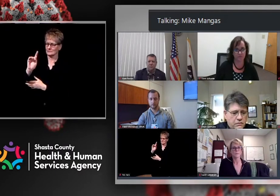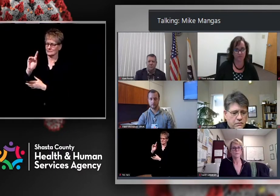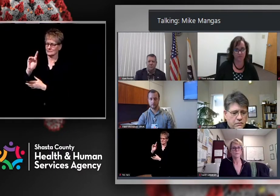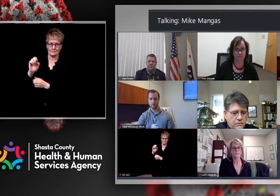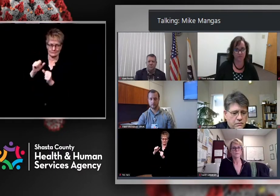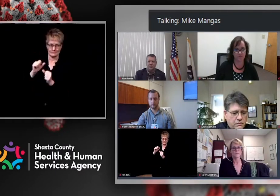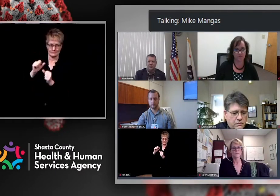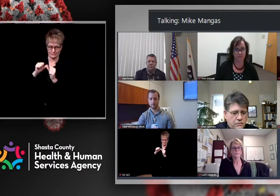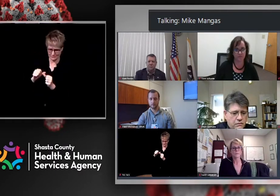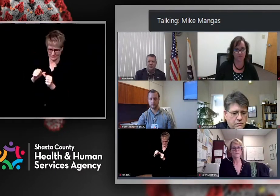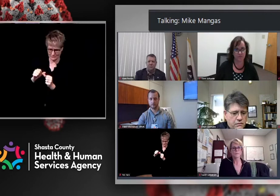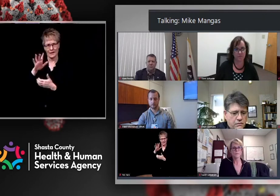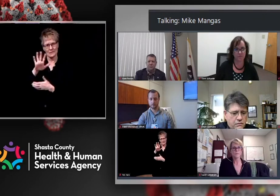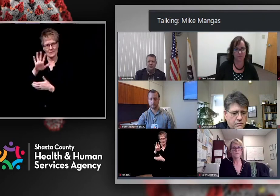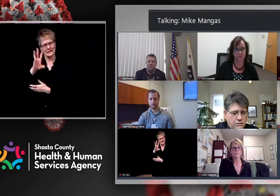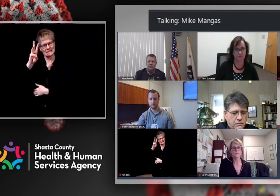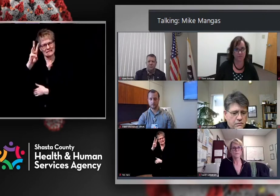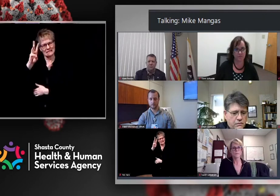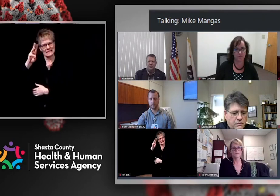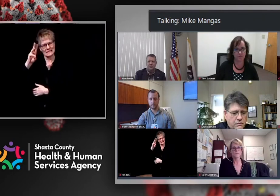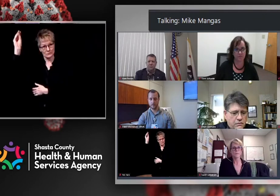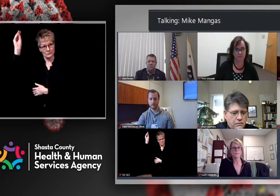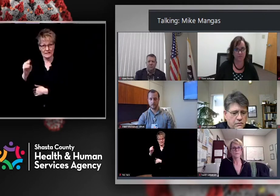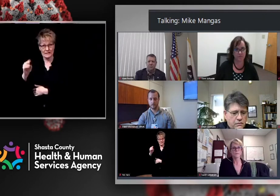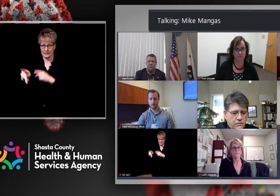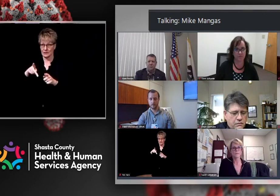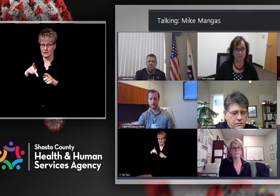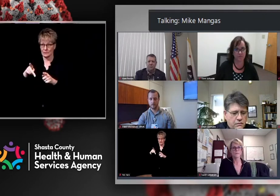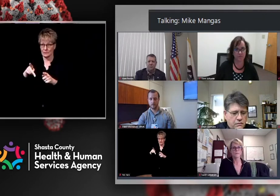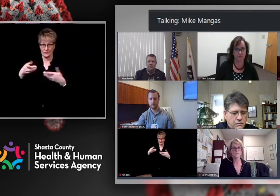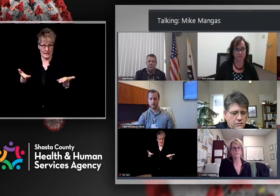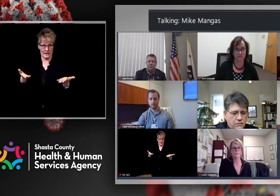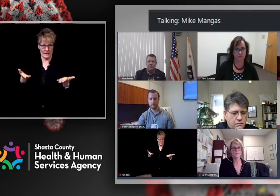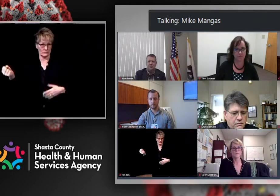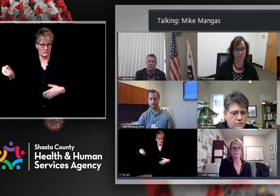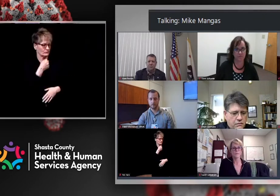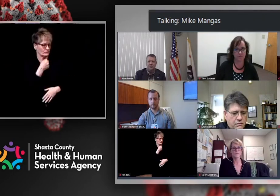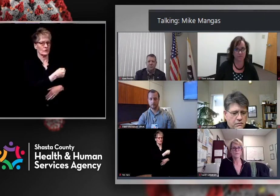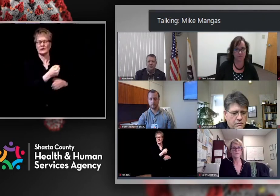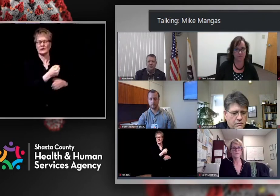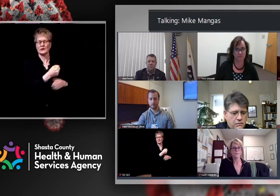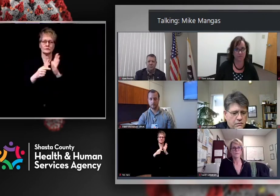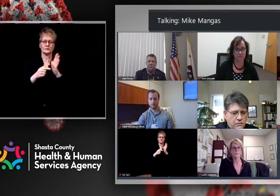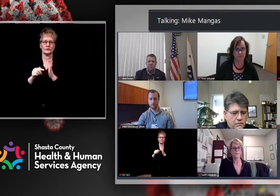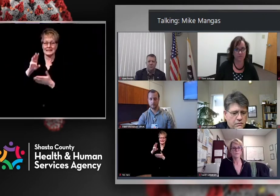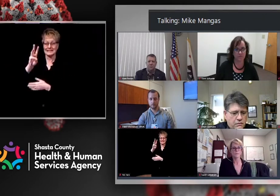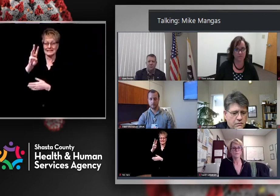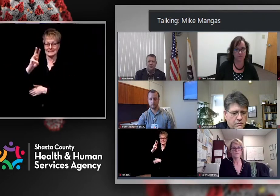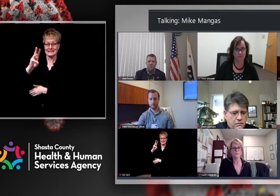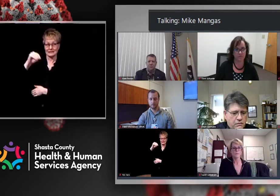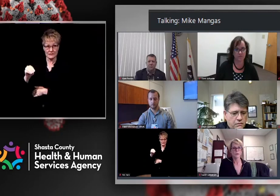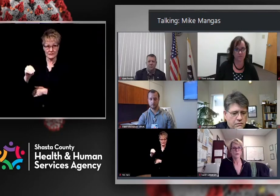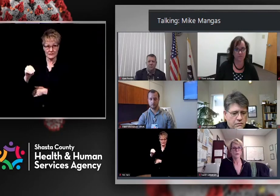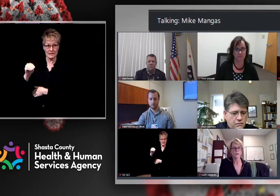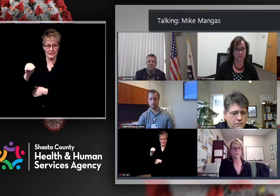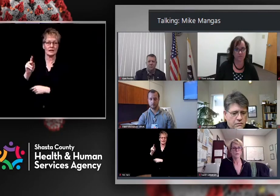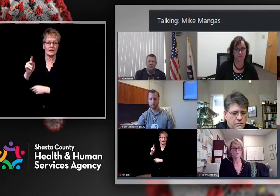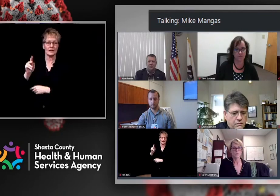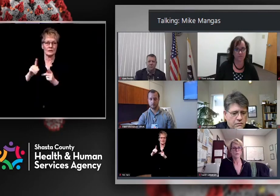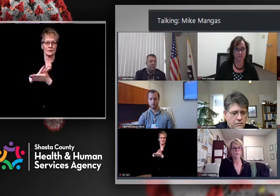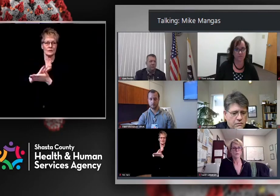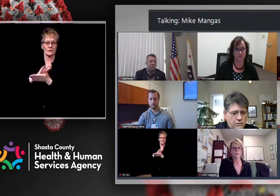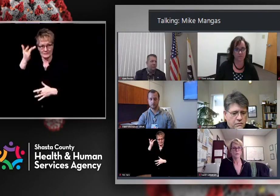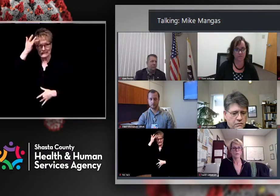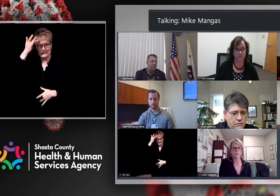yesterday, I believe it was related by Robin that 96% of the people hospitalized have